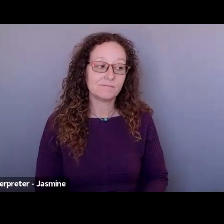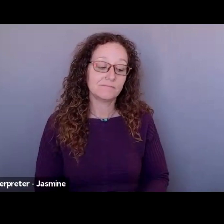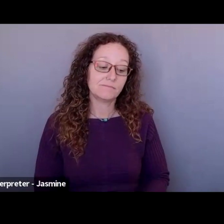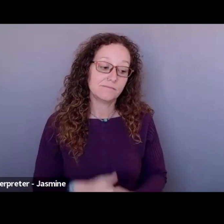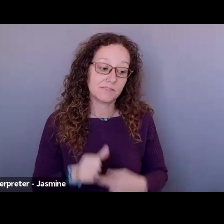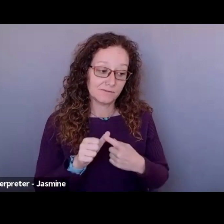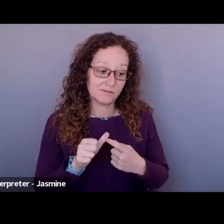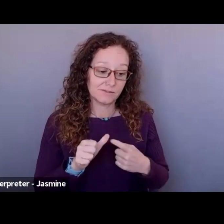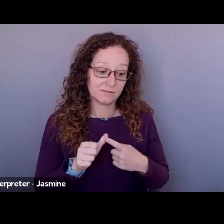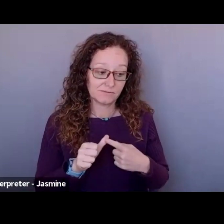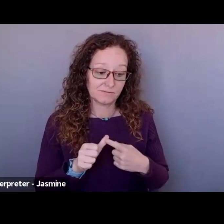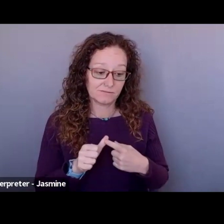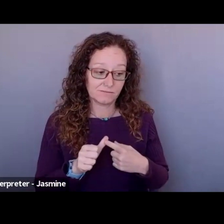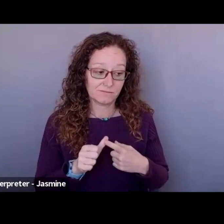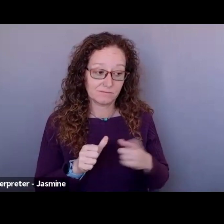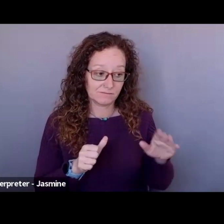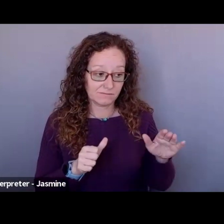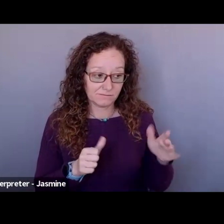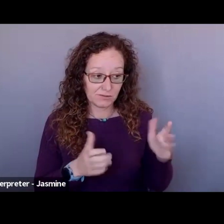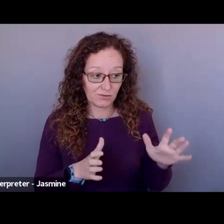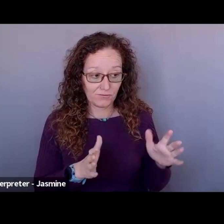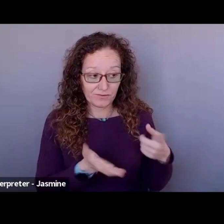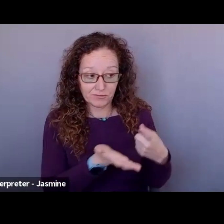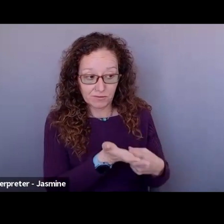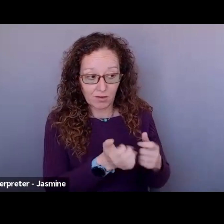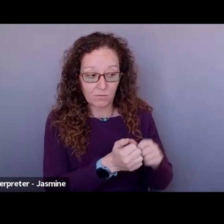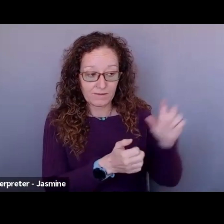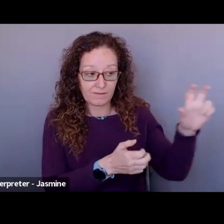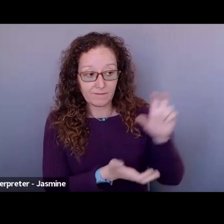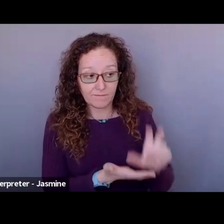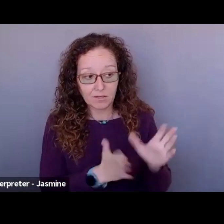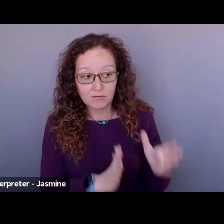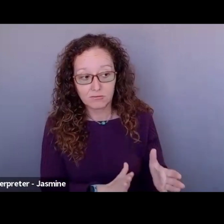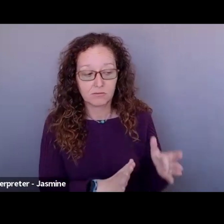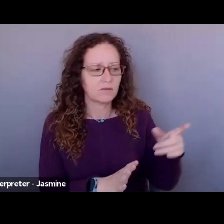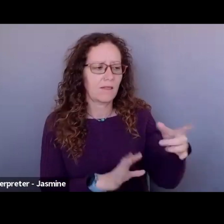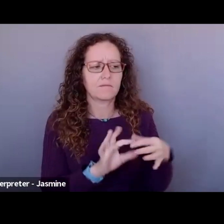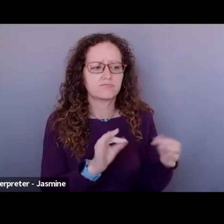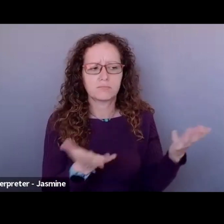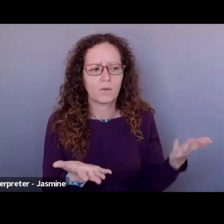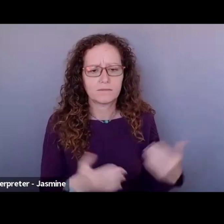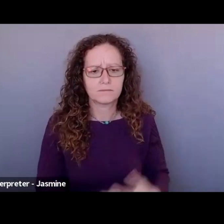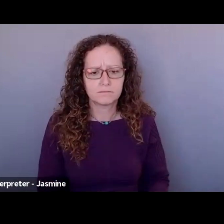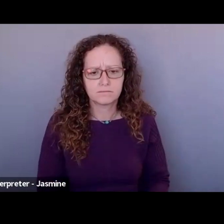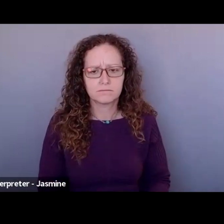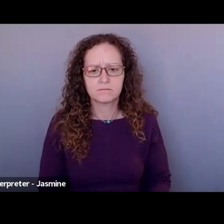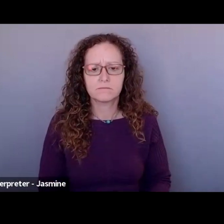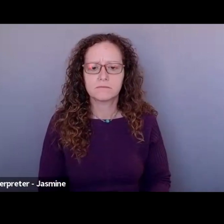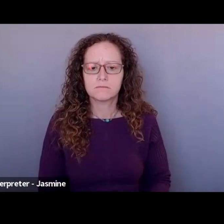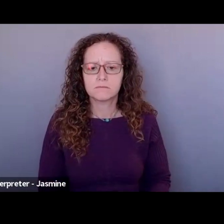did you get a chance to talk to the funder and what did they say? Um, I can tell you, uh,